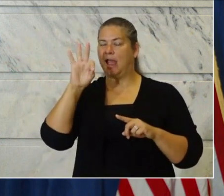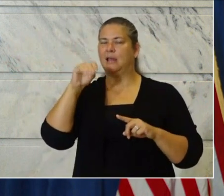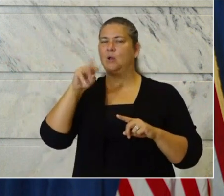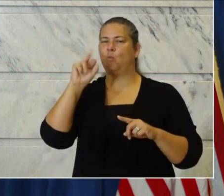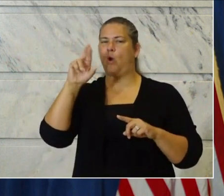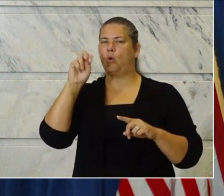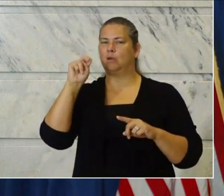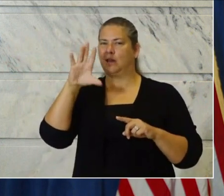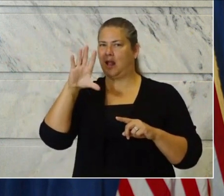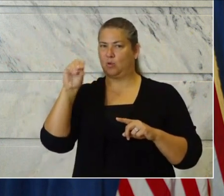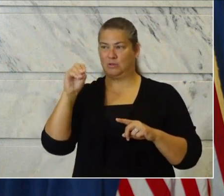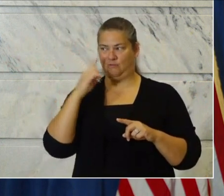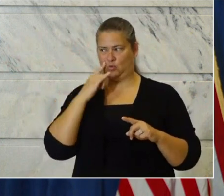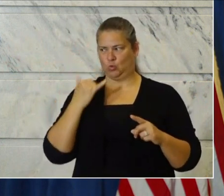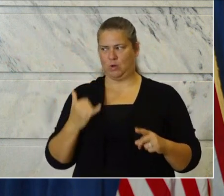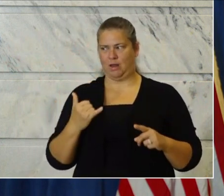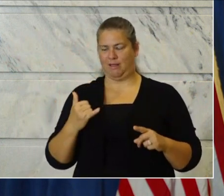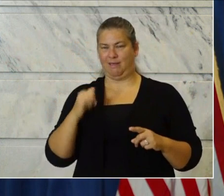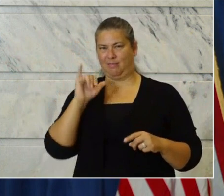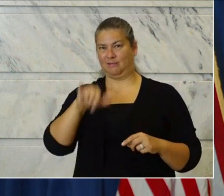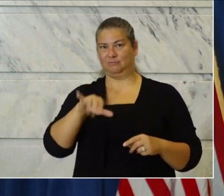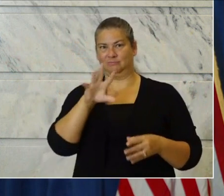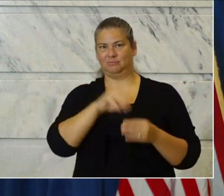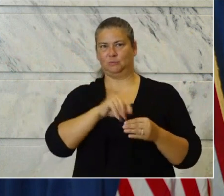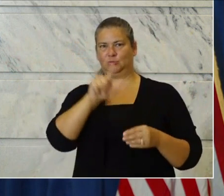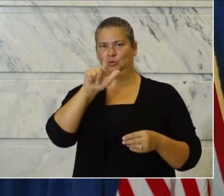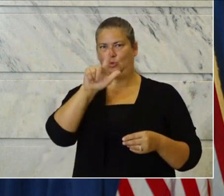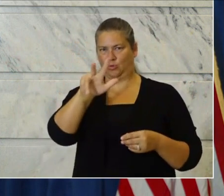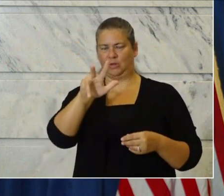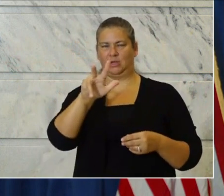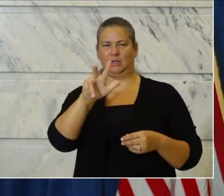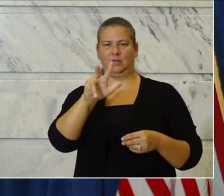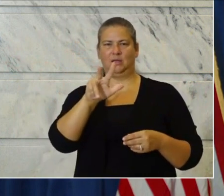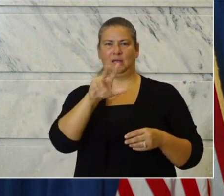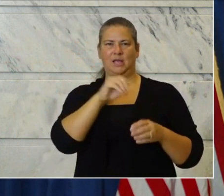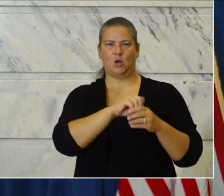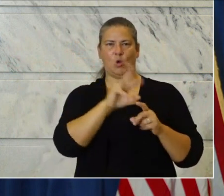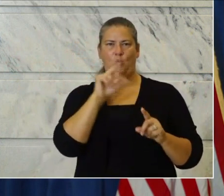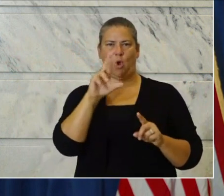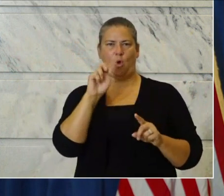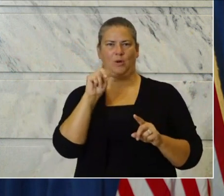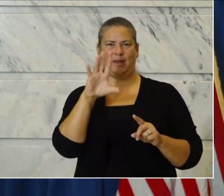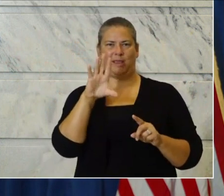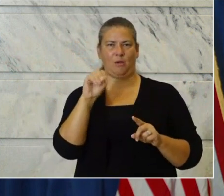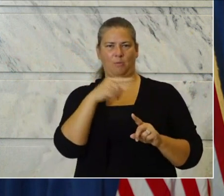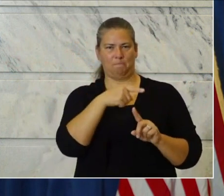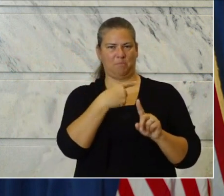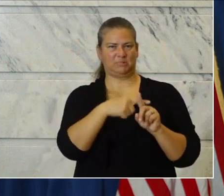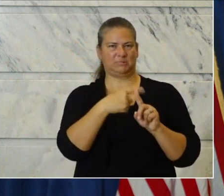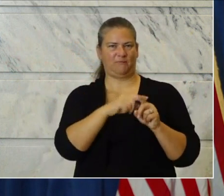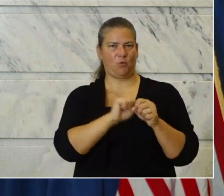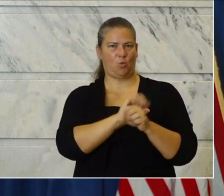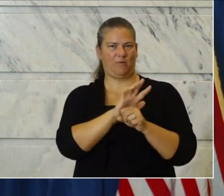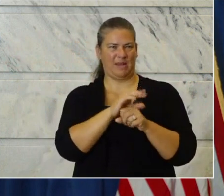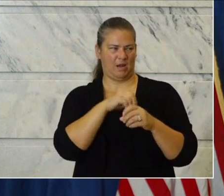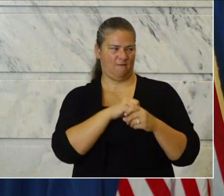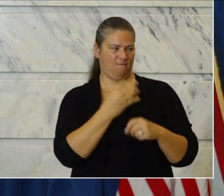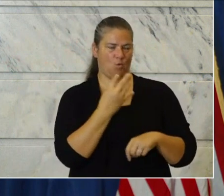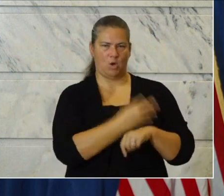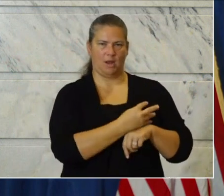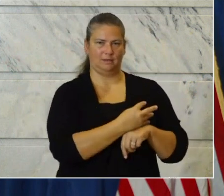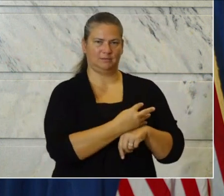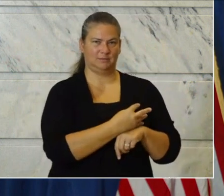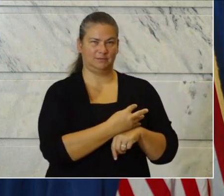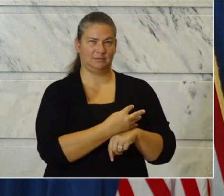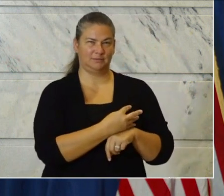County today alone. That's 23 school-aged kids in Warren County testing positive in the last four days alone.